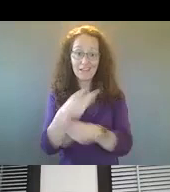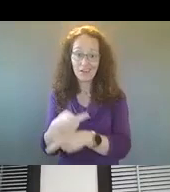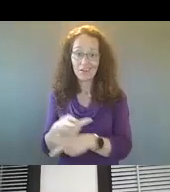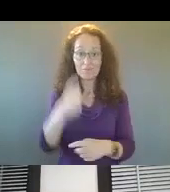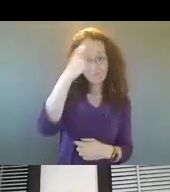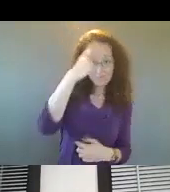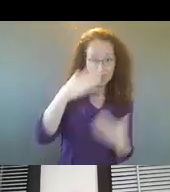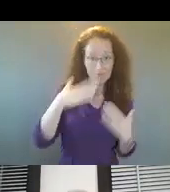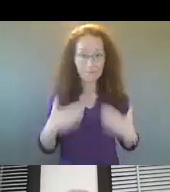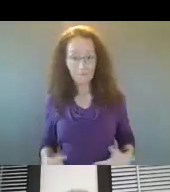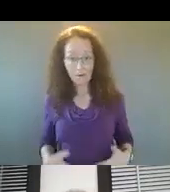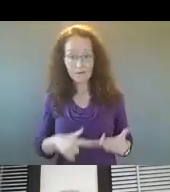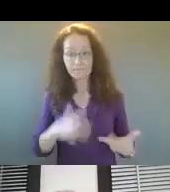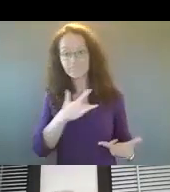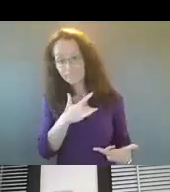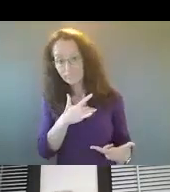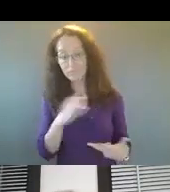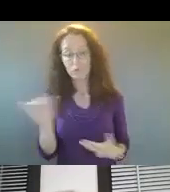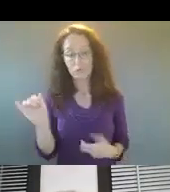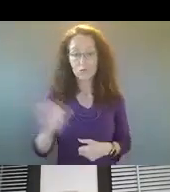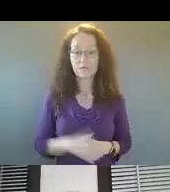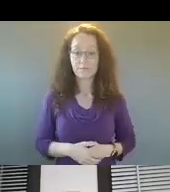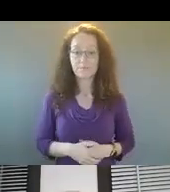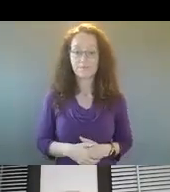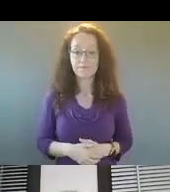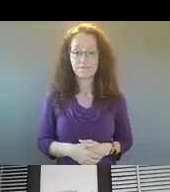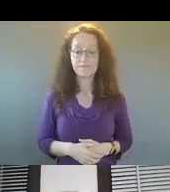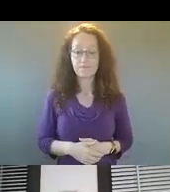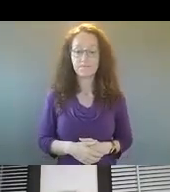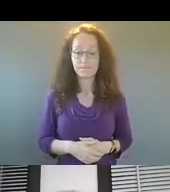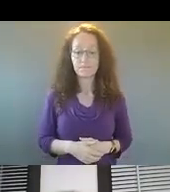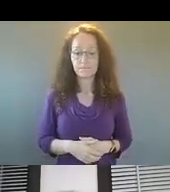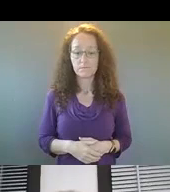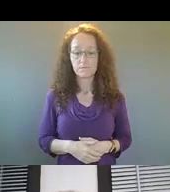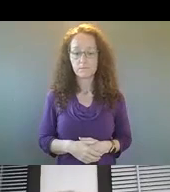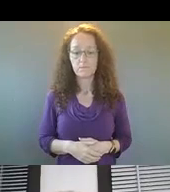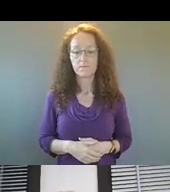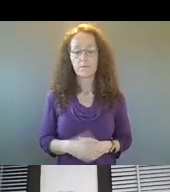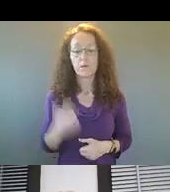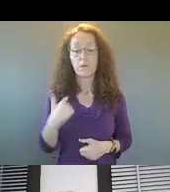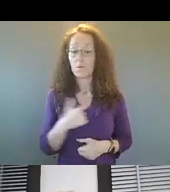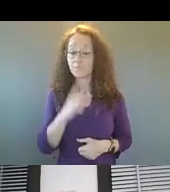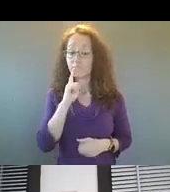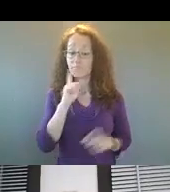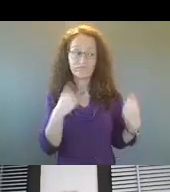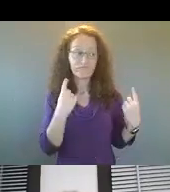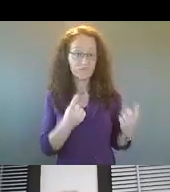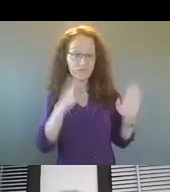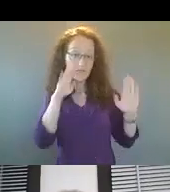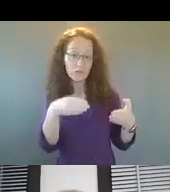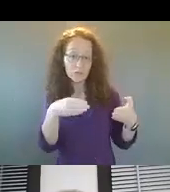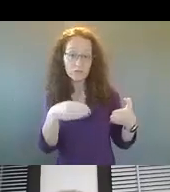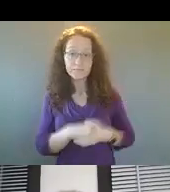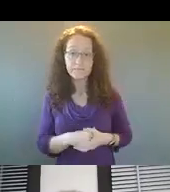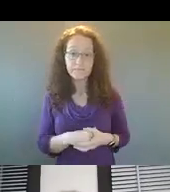and emotionally, um, uh, to be able to do that job. Um, um, we have really, uh, focused on being able